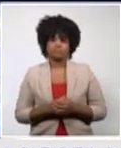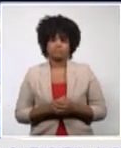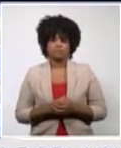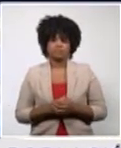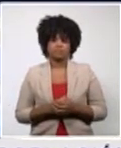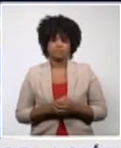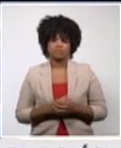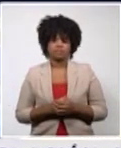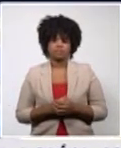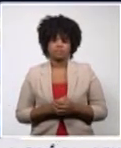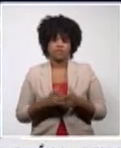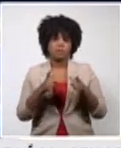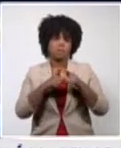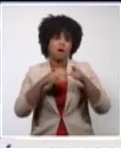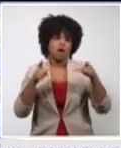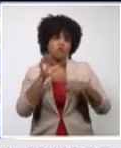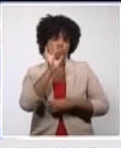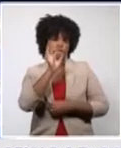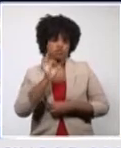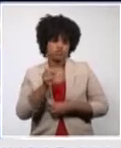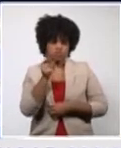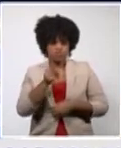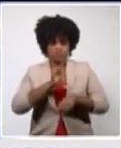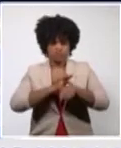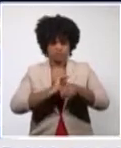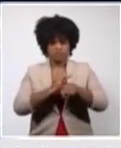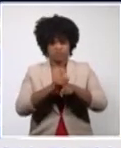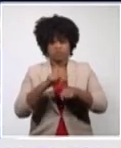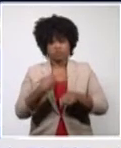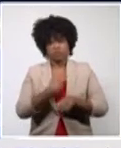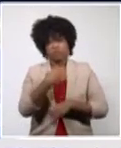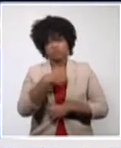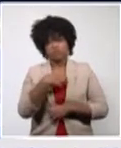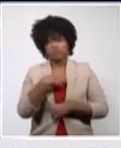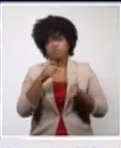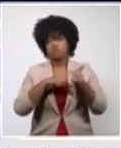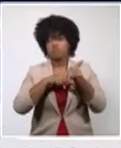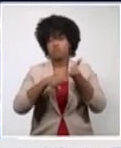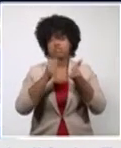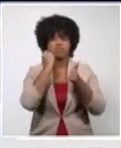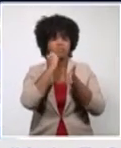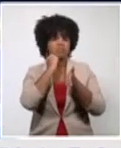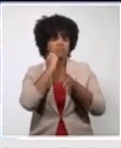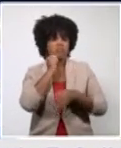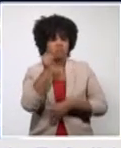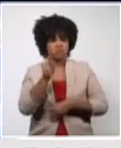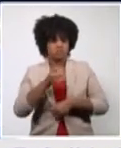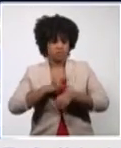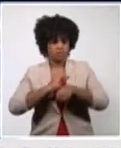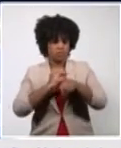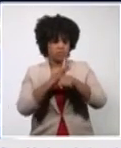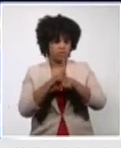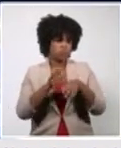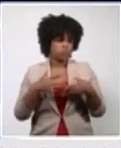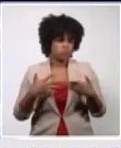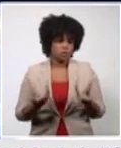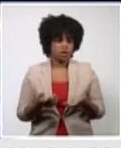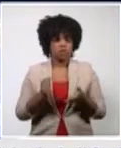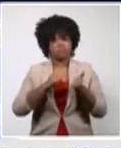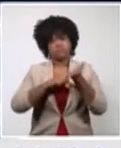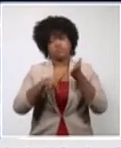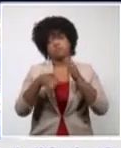The province with the most cases is Matanza's with seven of the 10 cases